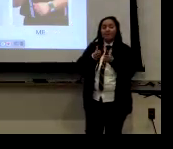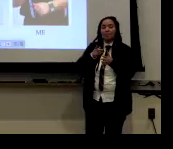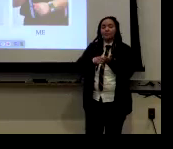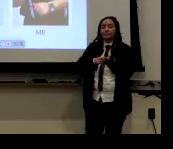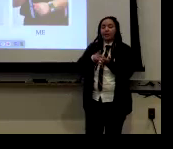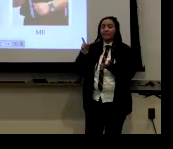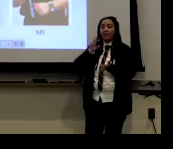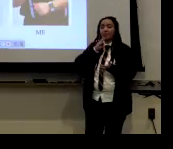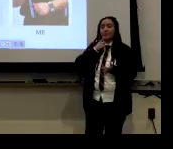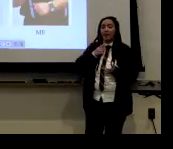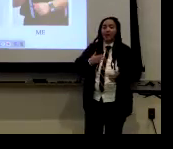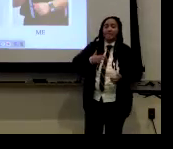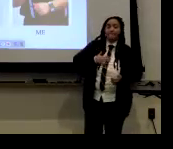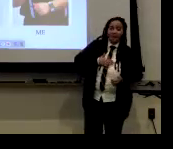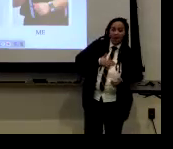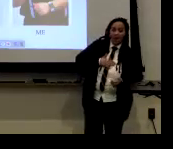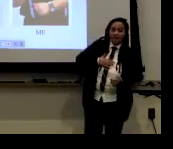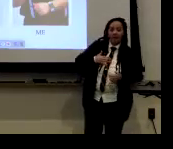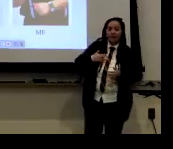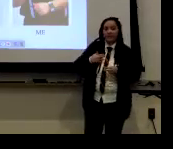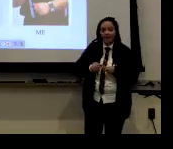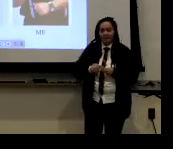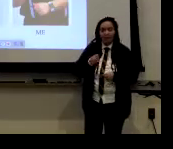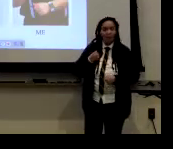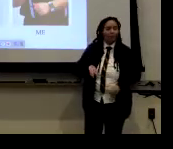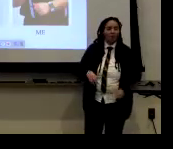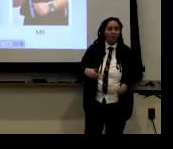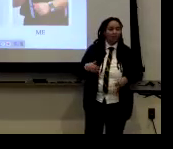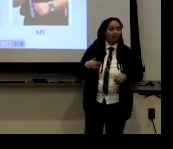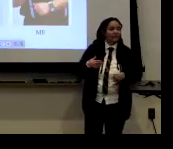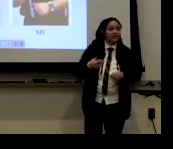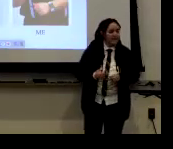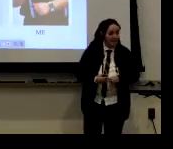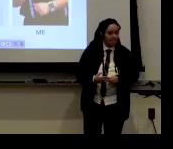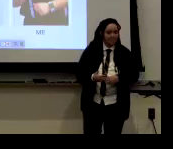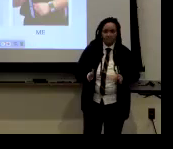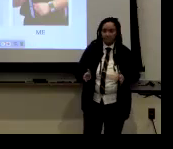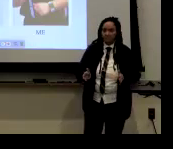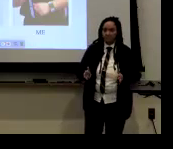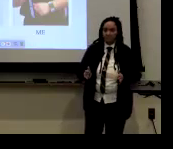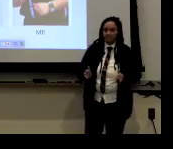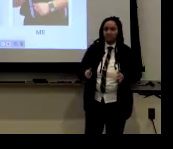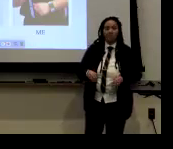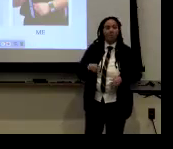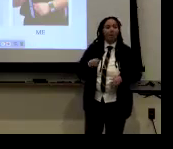So sometimes they would say my name or name